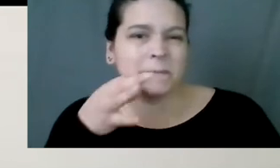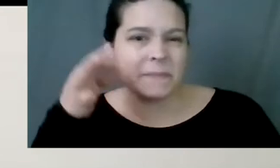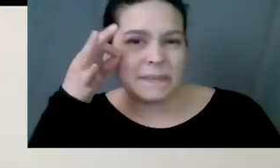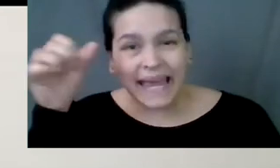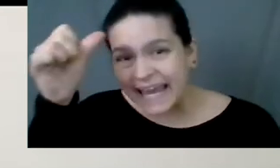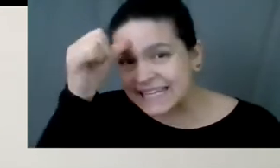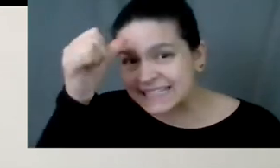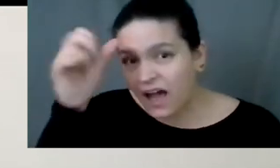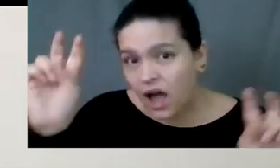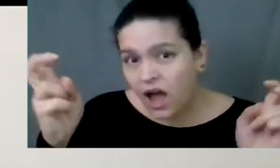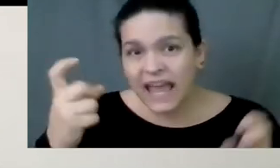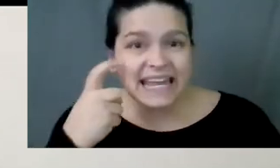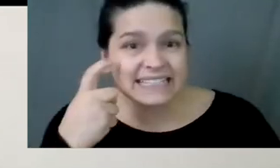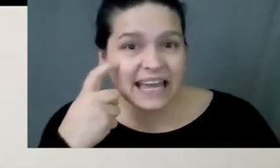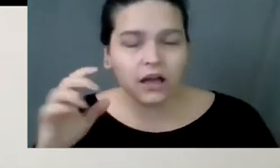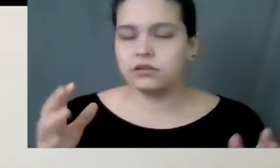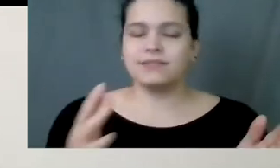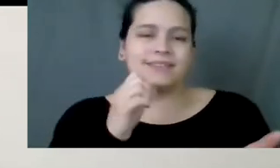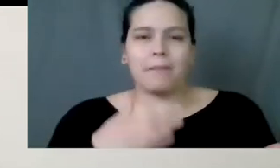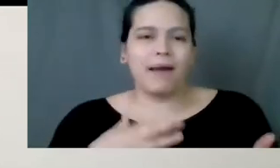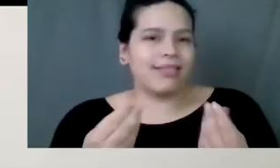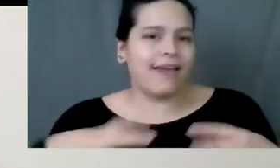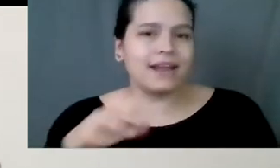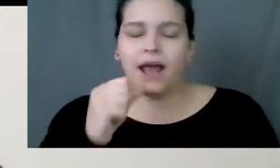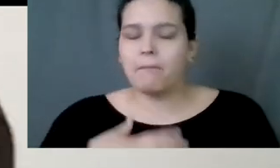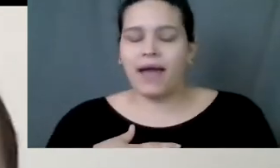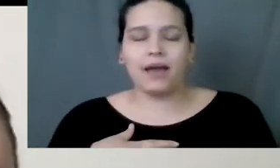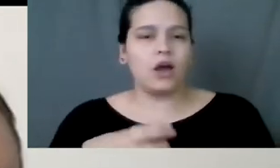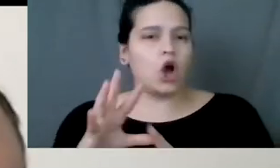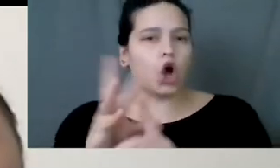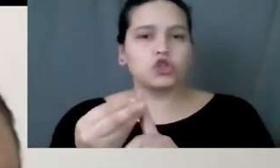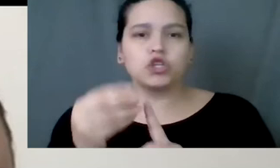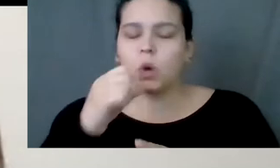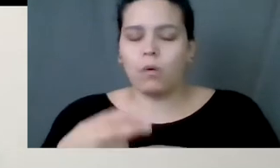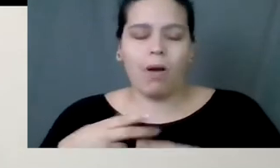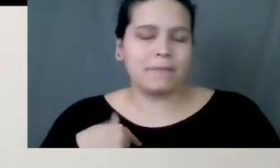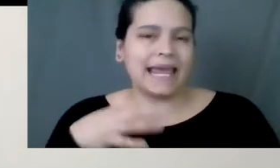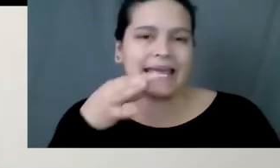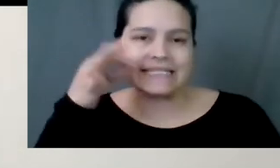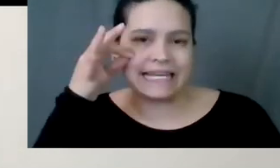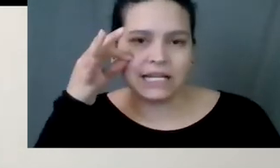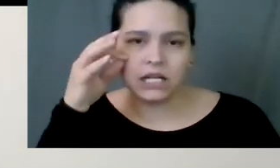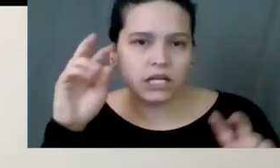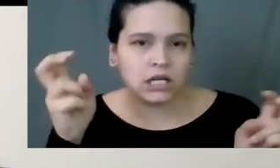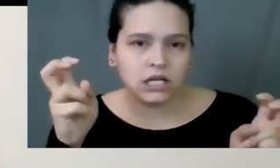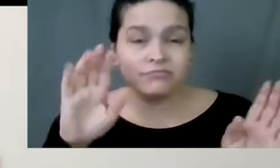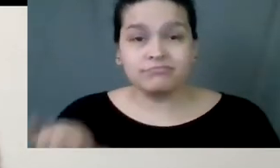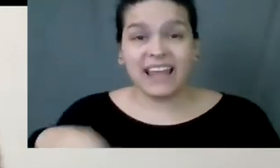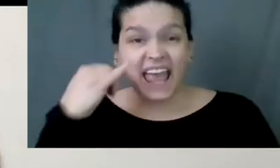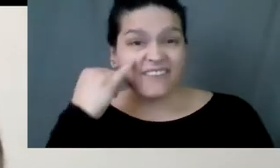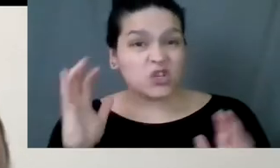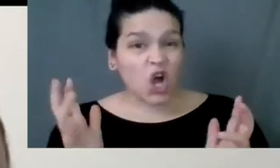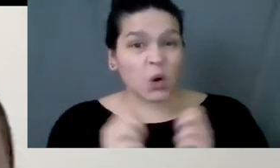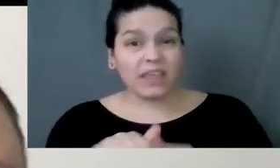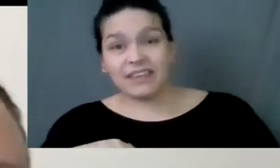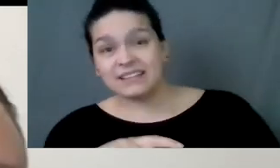are not from India. That's that's not my lands. That's not my culture. Don't call me an Indian. And now if you talk to